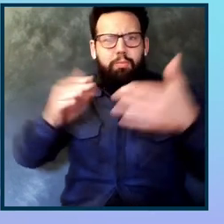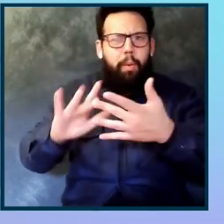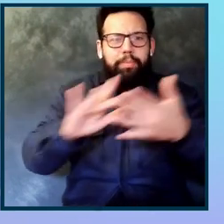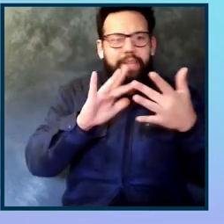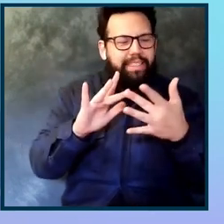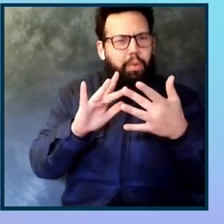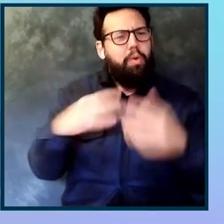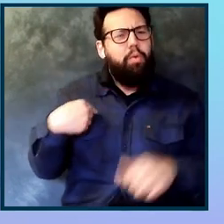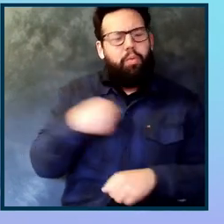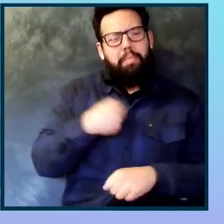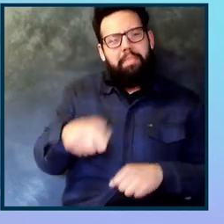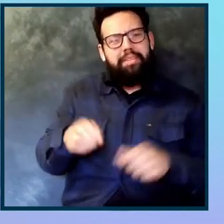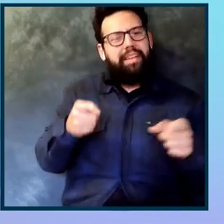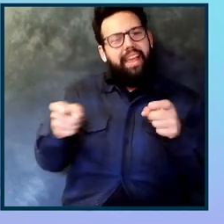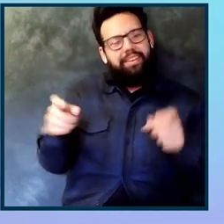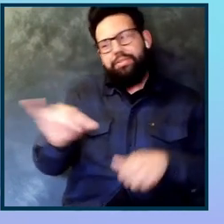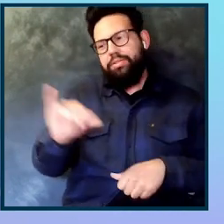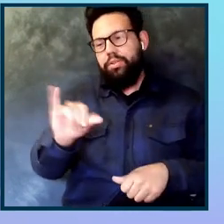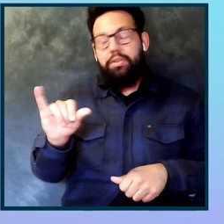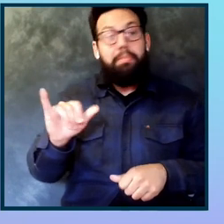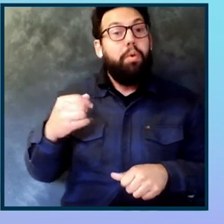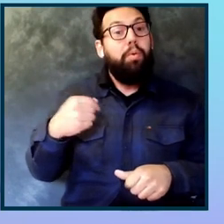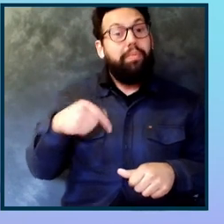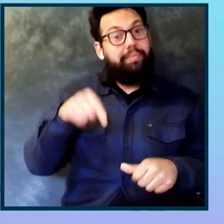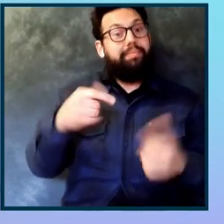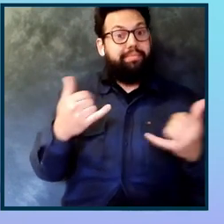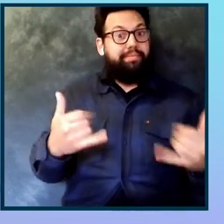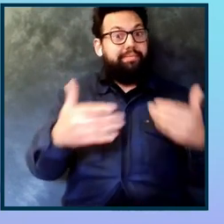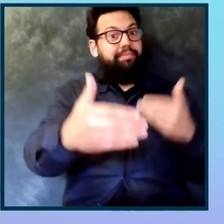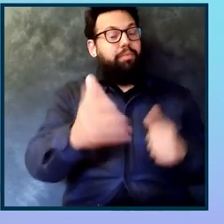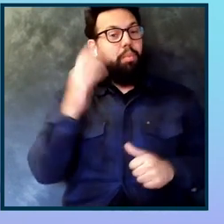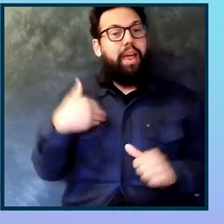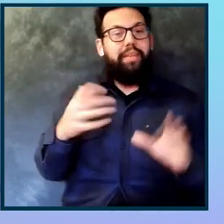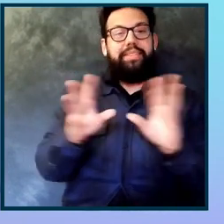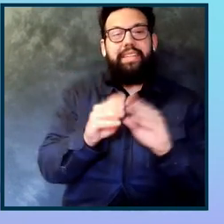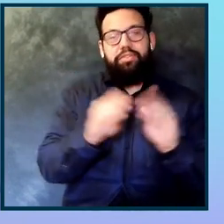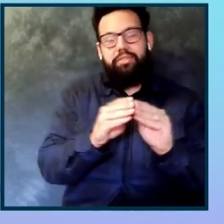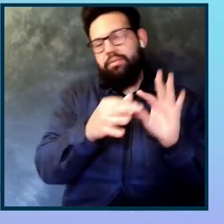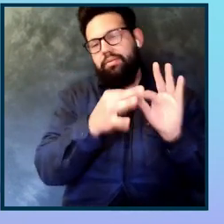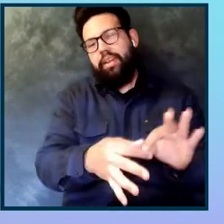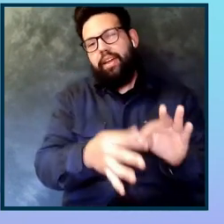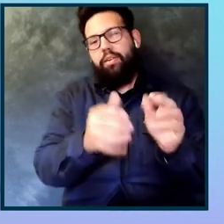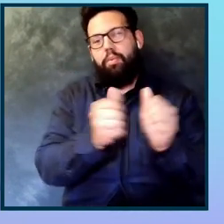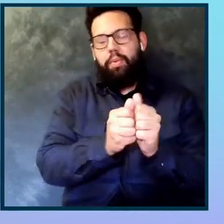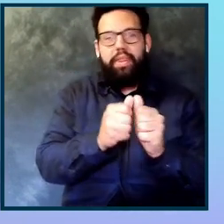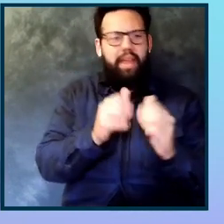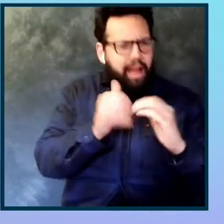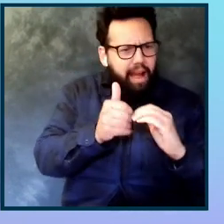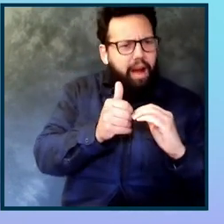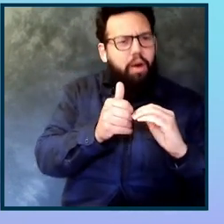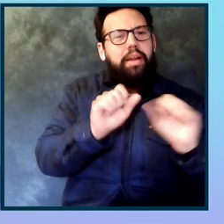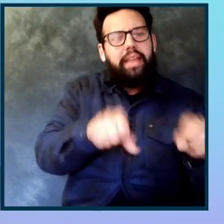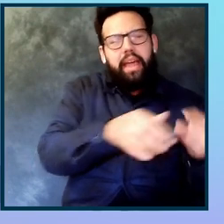AxeCon for Axe monitor, which now integrates with the command line interface